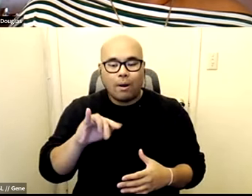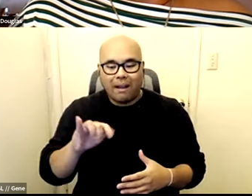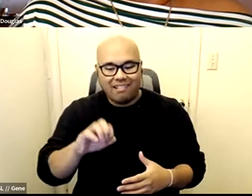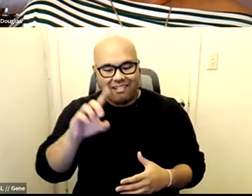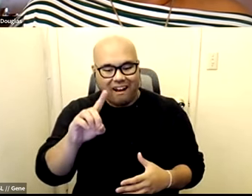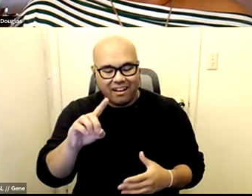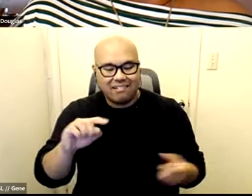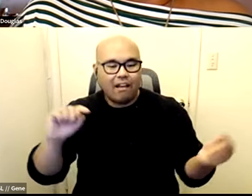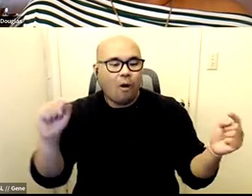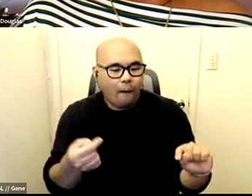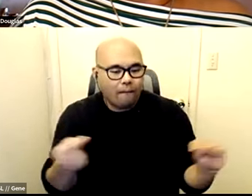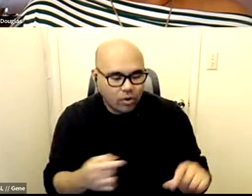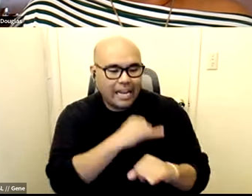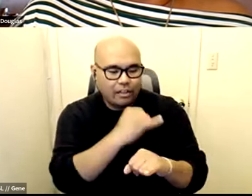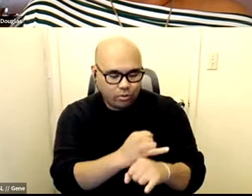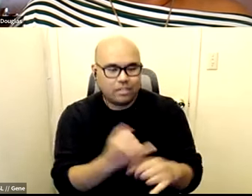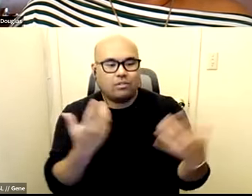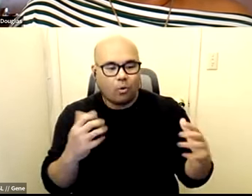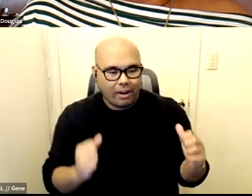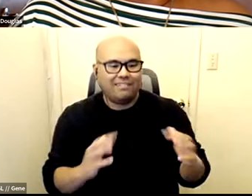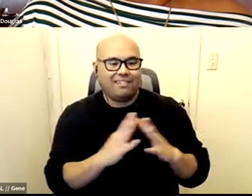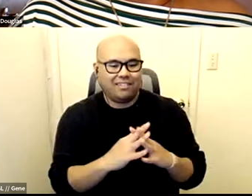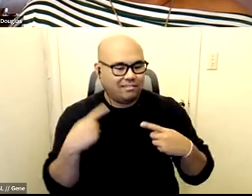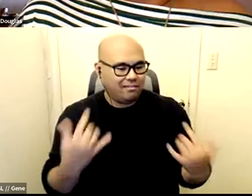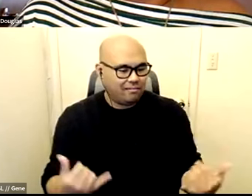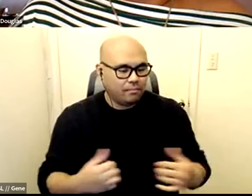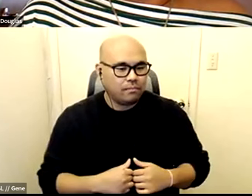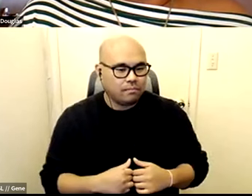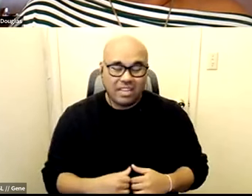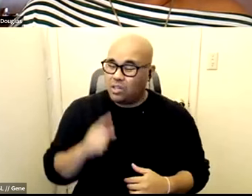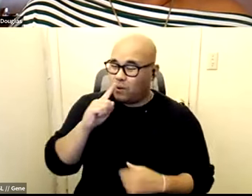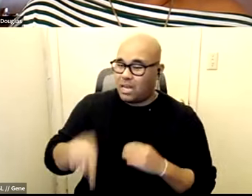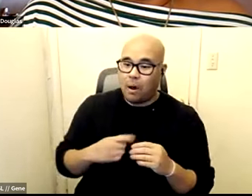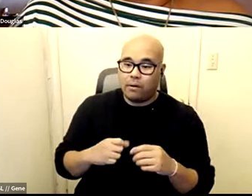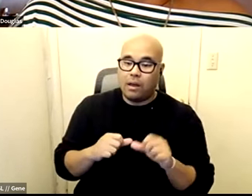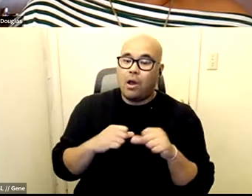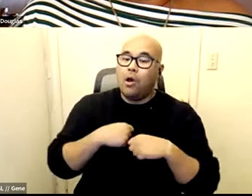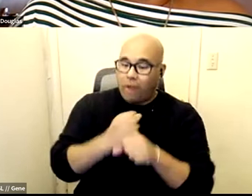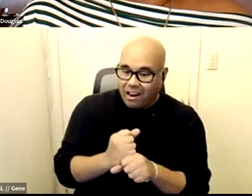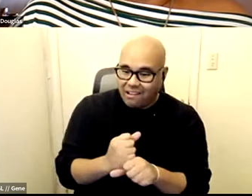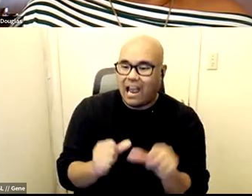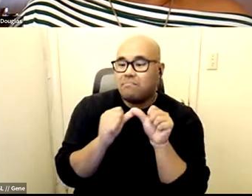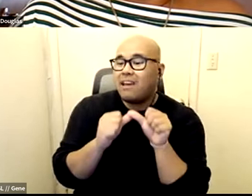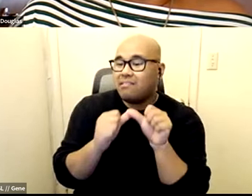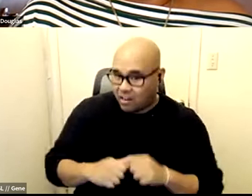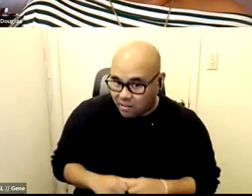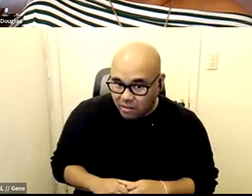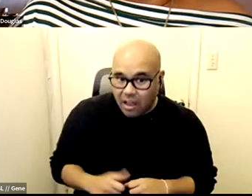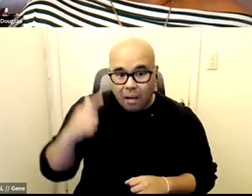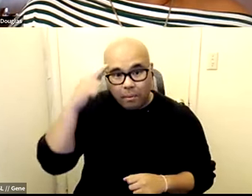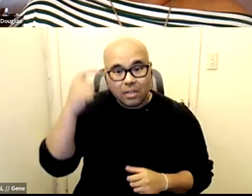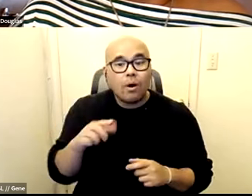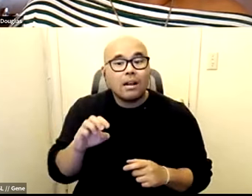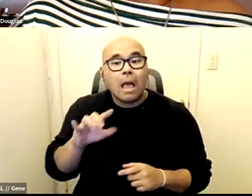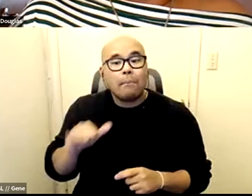that already exist it's really about creating and maintaining because when i listen to what emily said